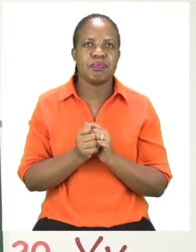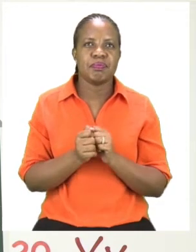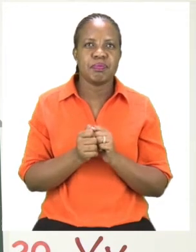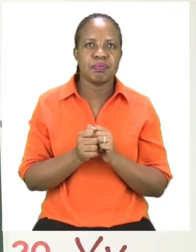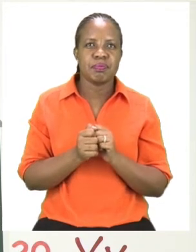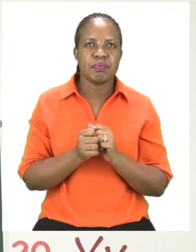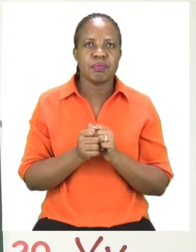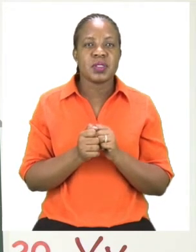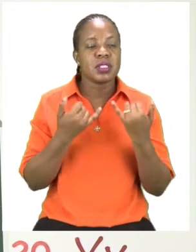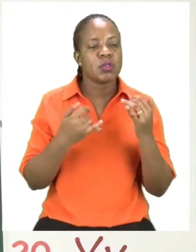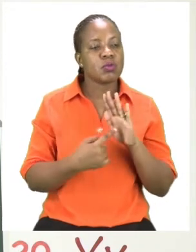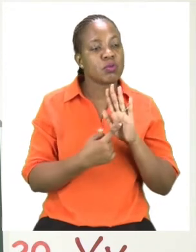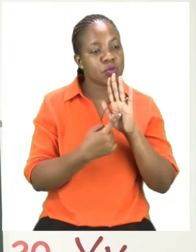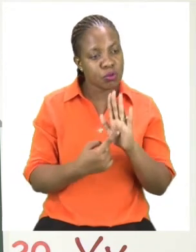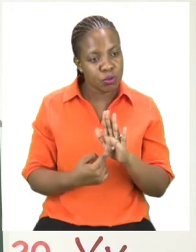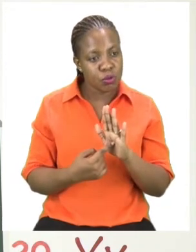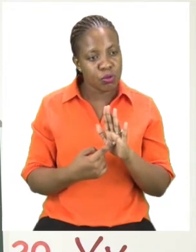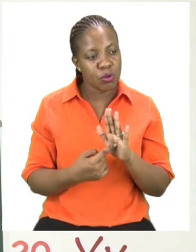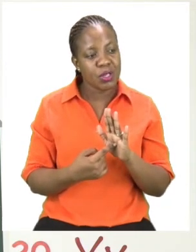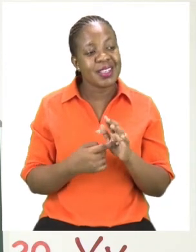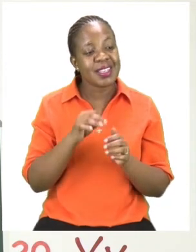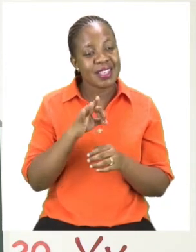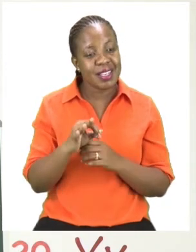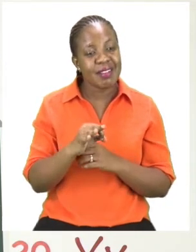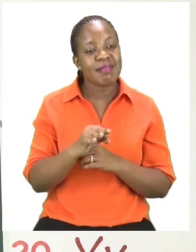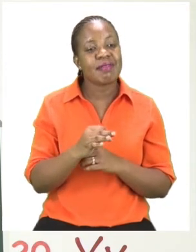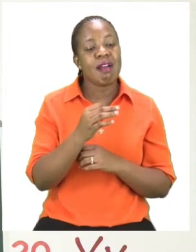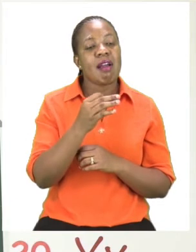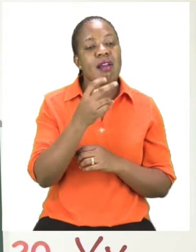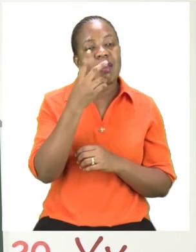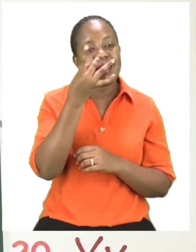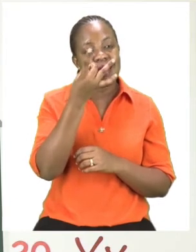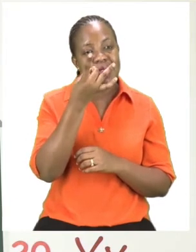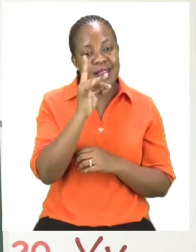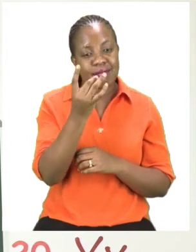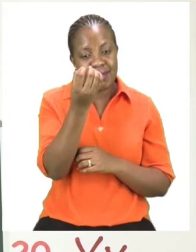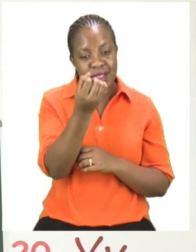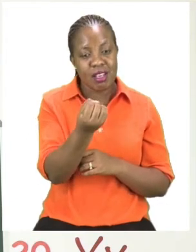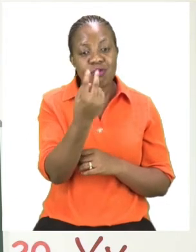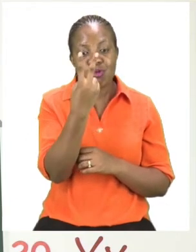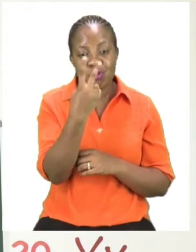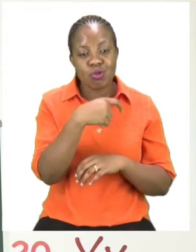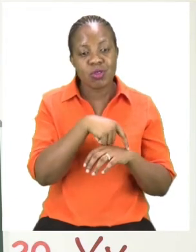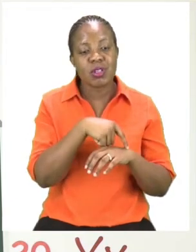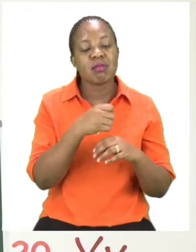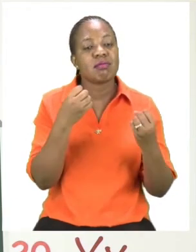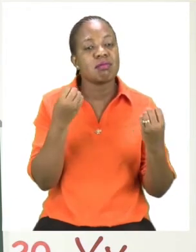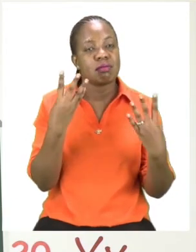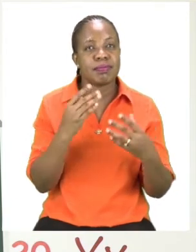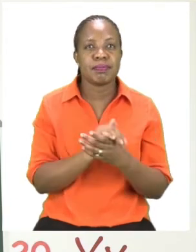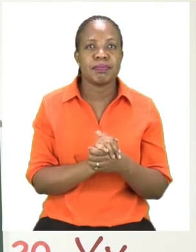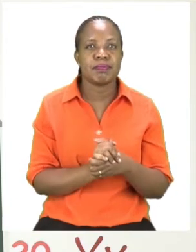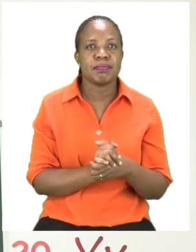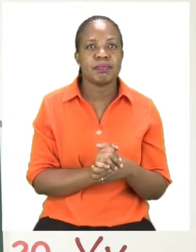put eight and then double it. Let's try the next one together. The next one says